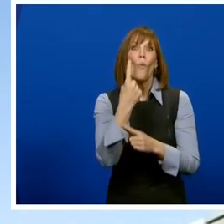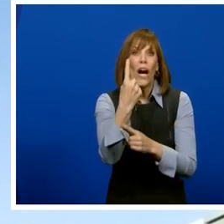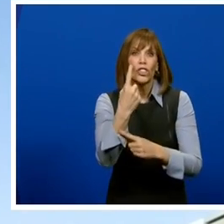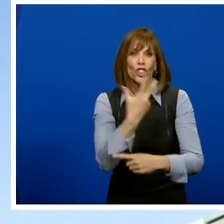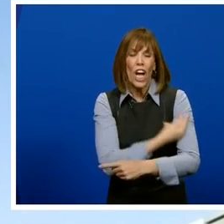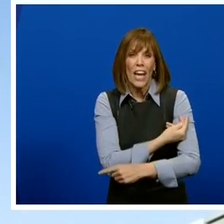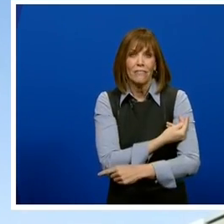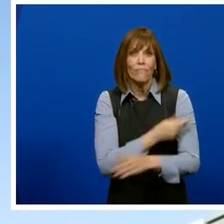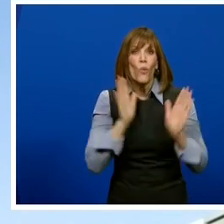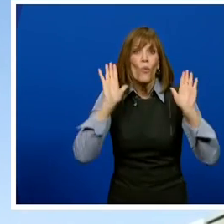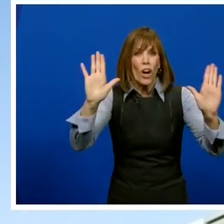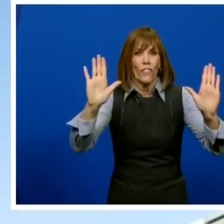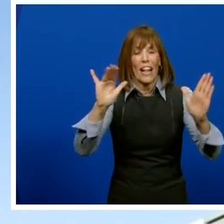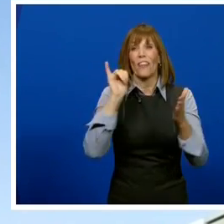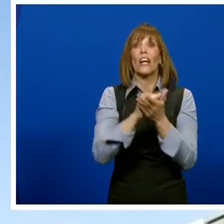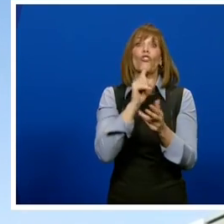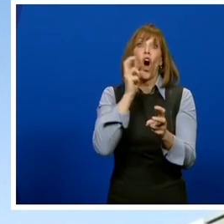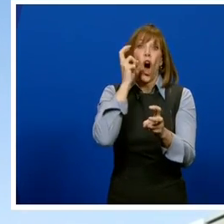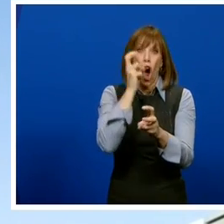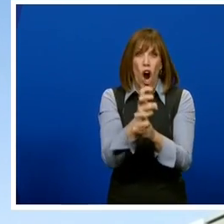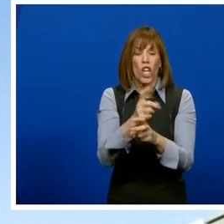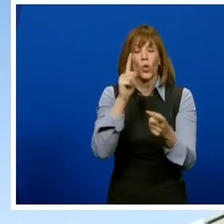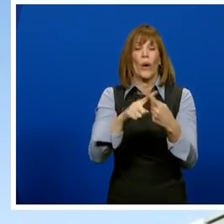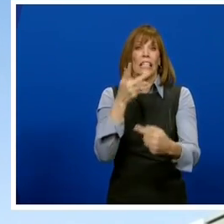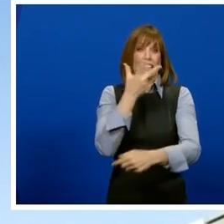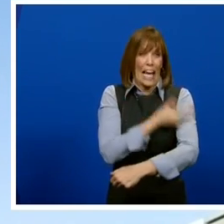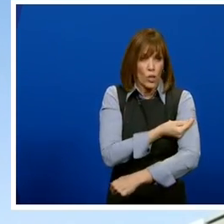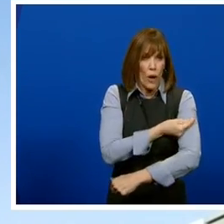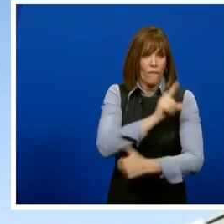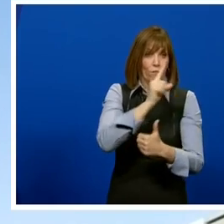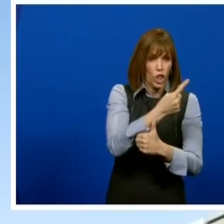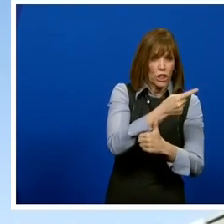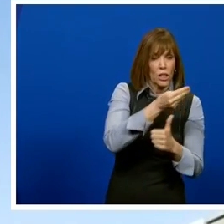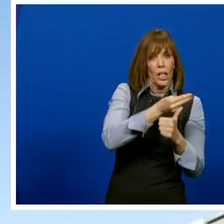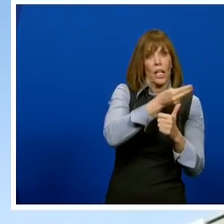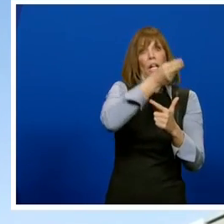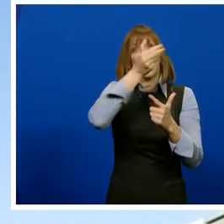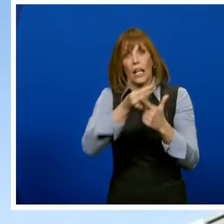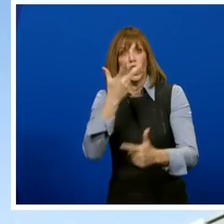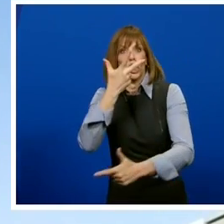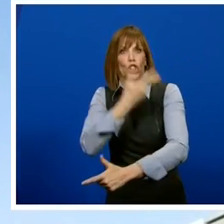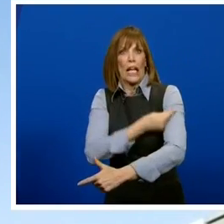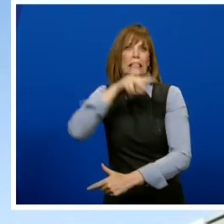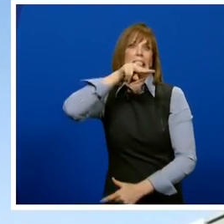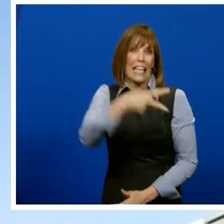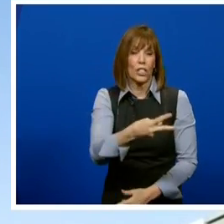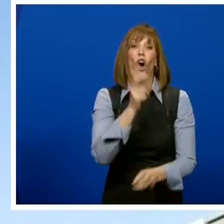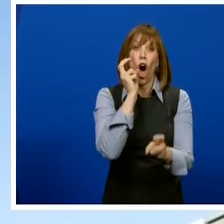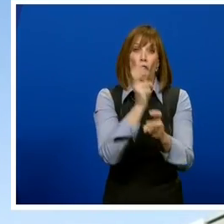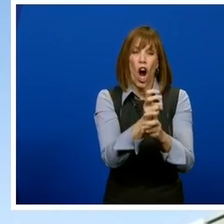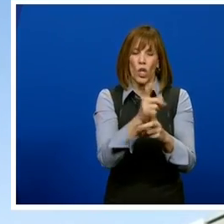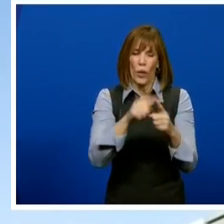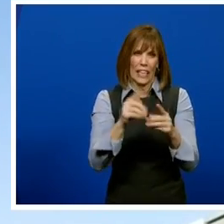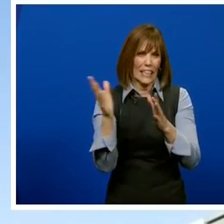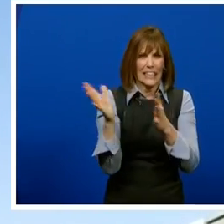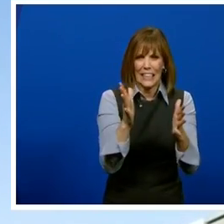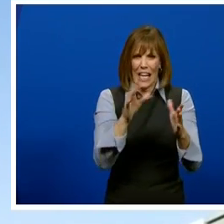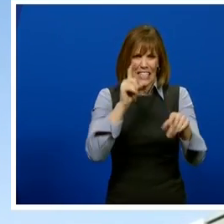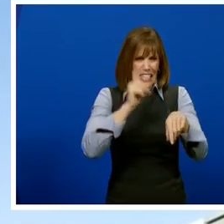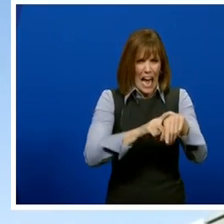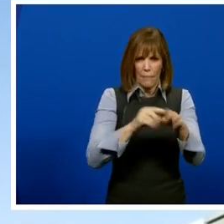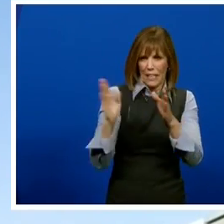is hard to schedule two doses for an individual. It is hard to keep all of those windows